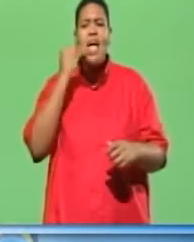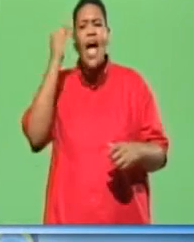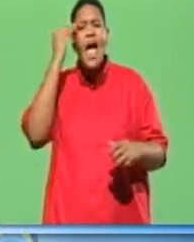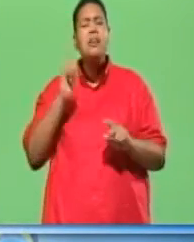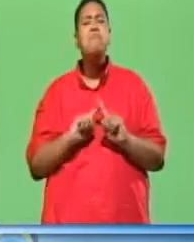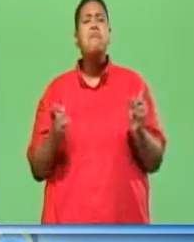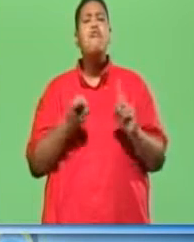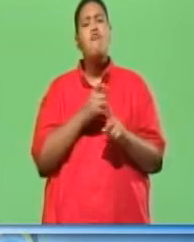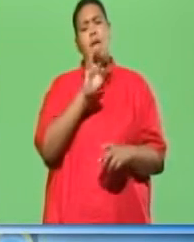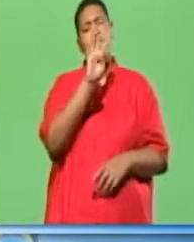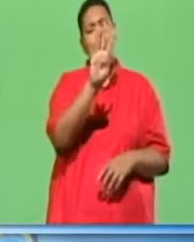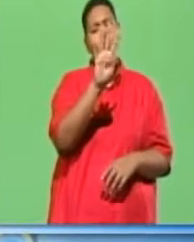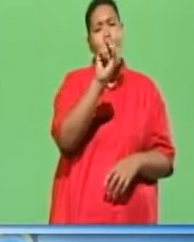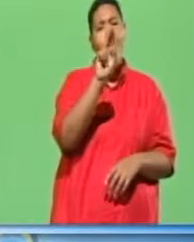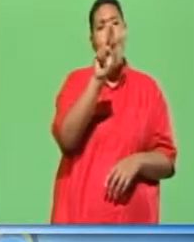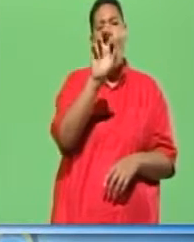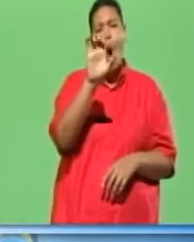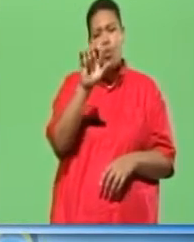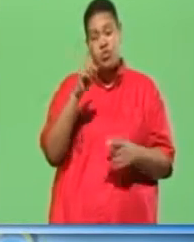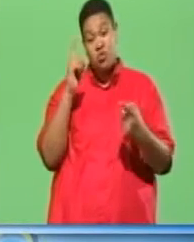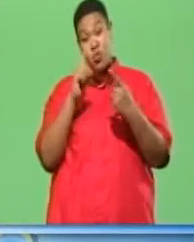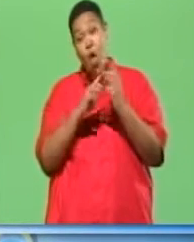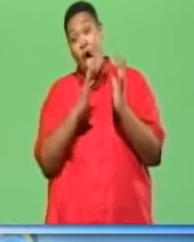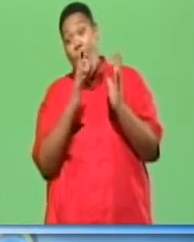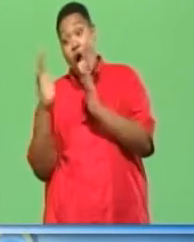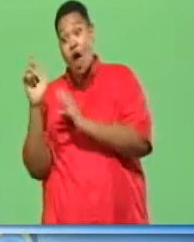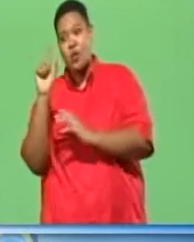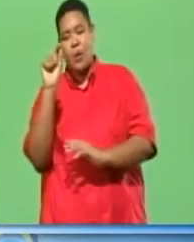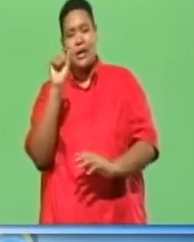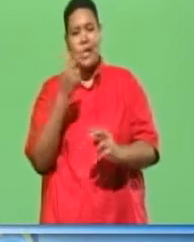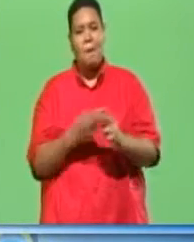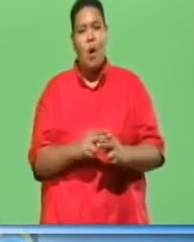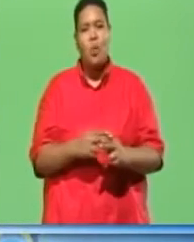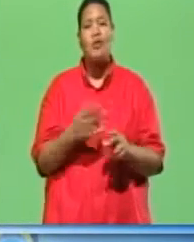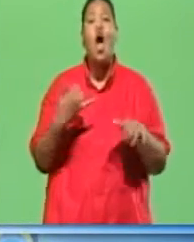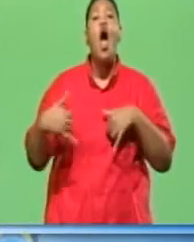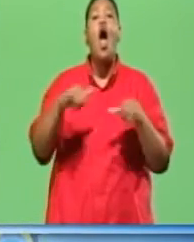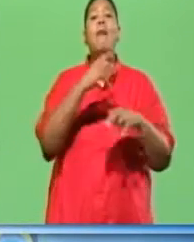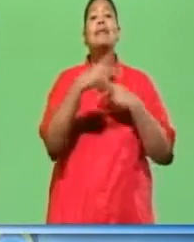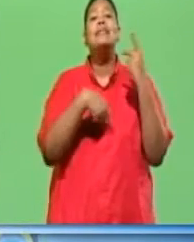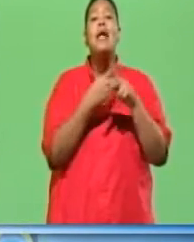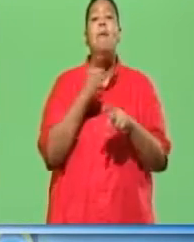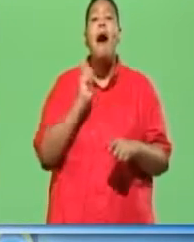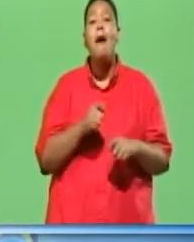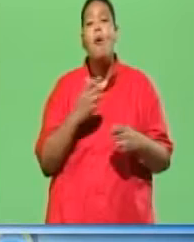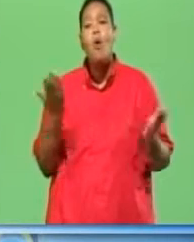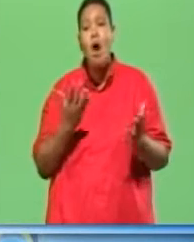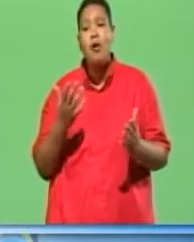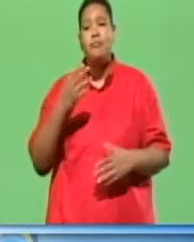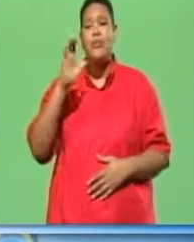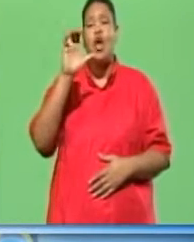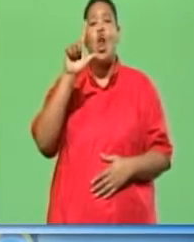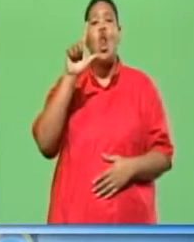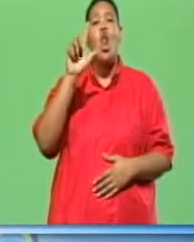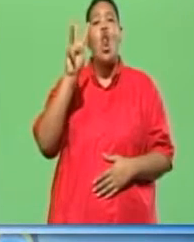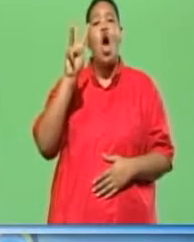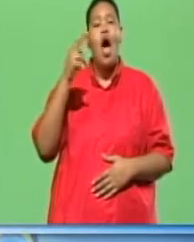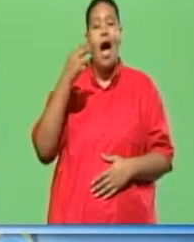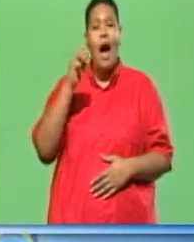usually ranges from 4 ounces to 20 pounds. A common type of hammers are 1. Claw